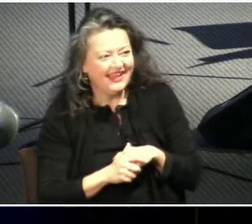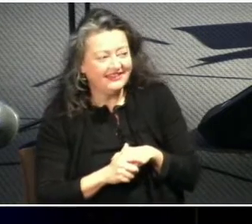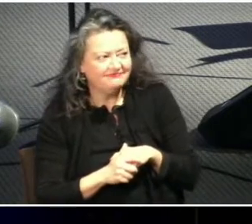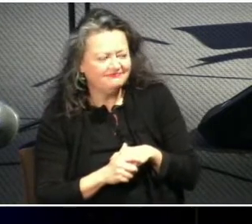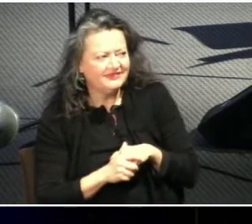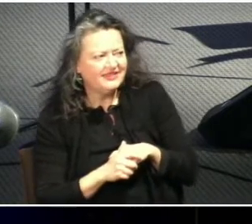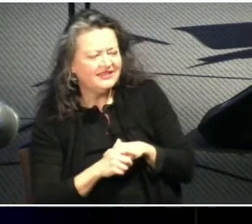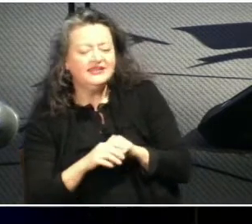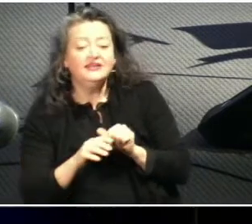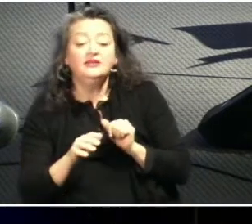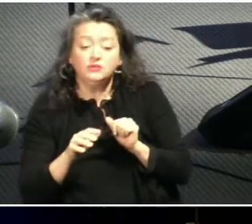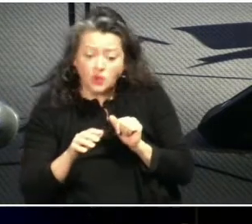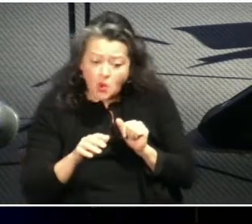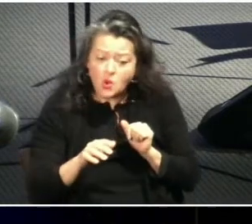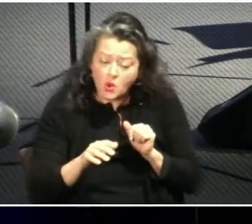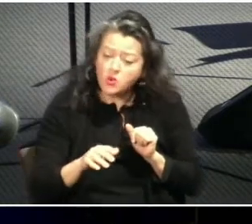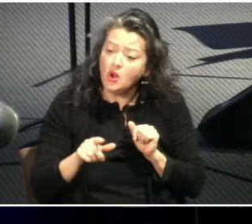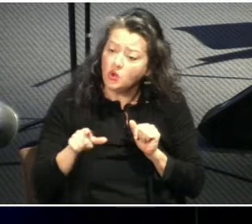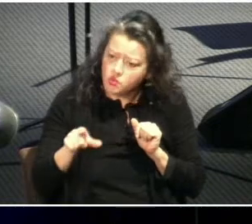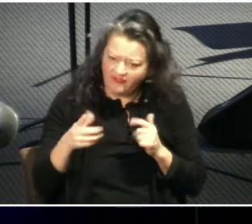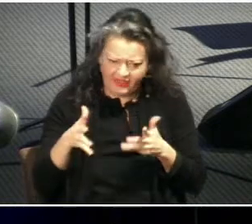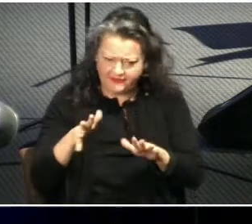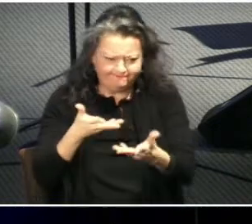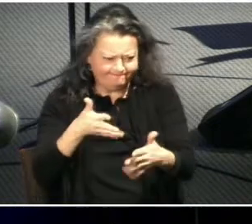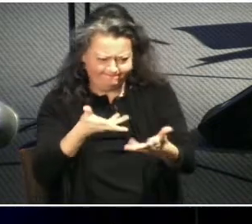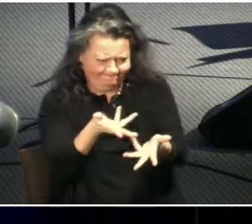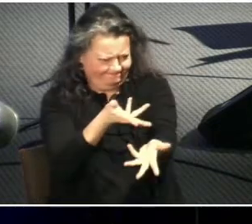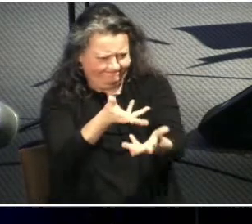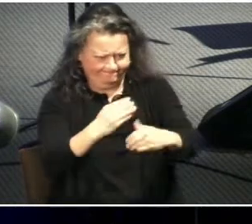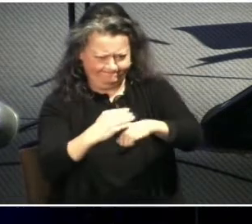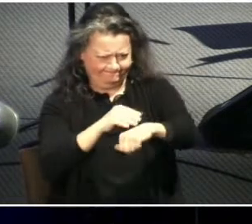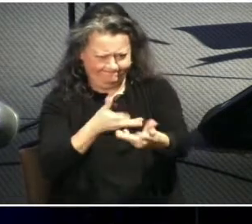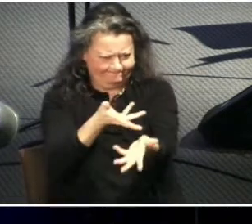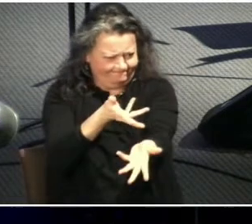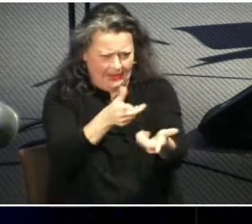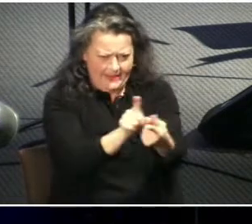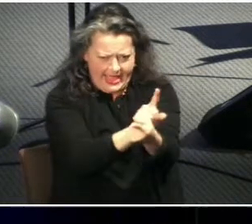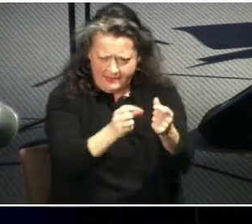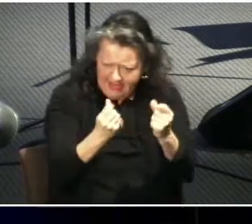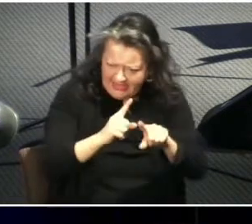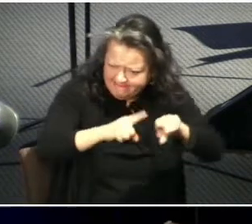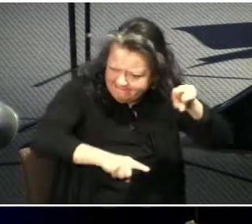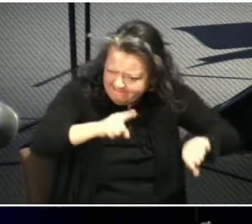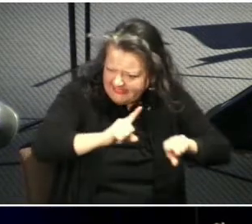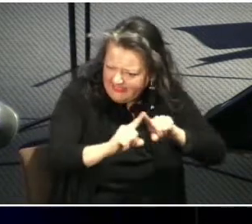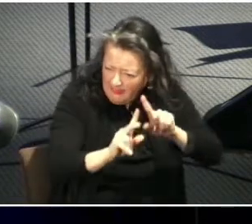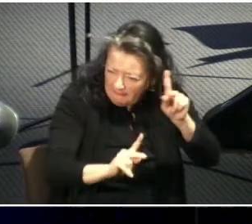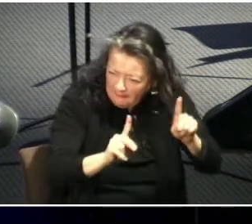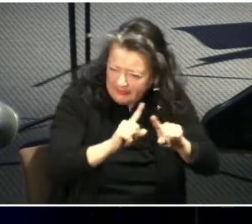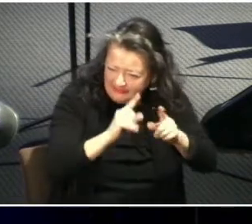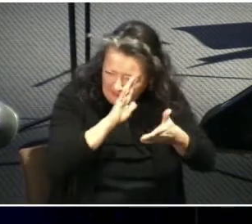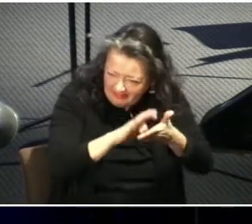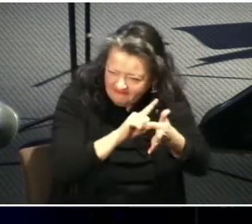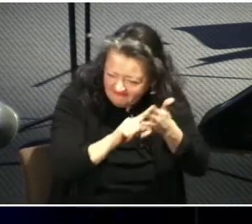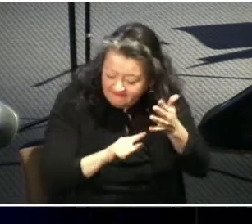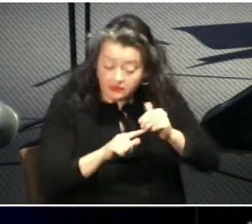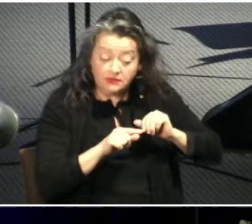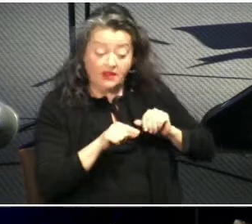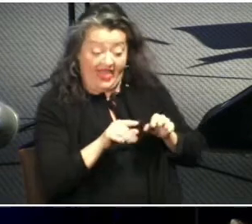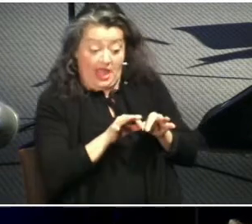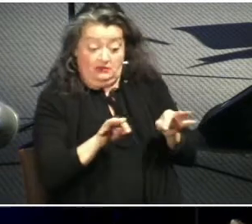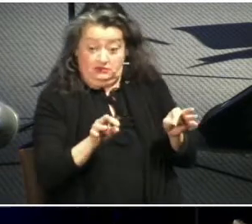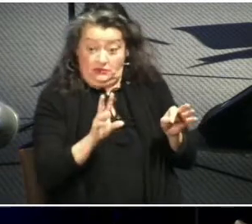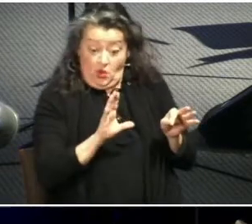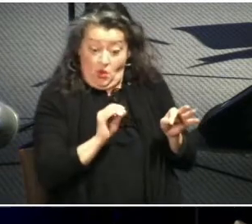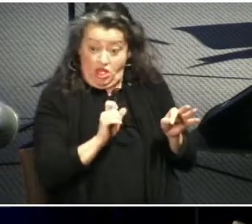people from different walks of life and belief systems in a verse like colossians 318 that we're looking at today is totally counter